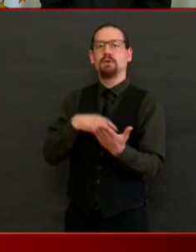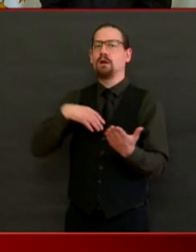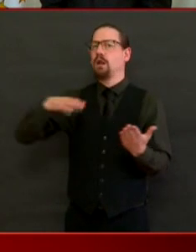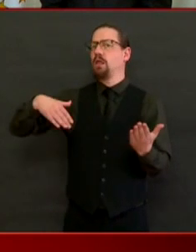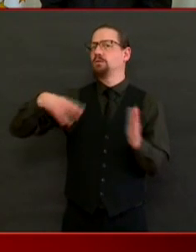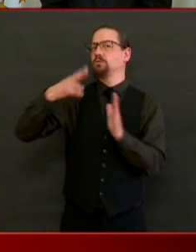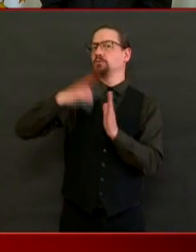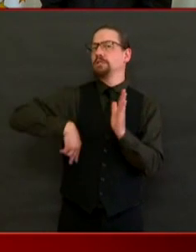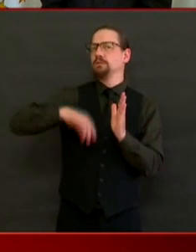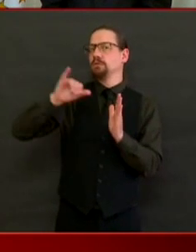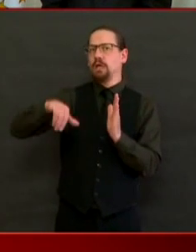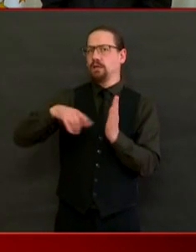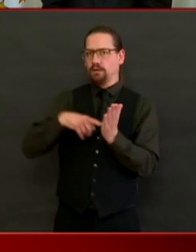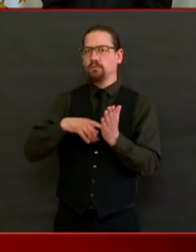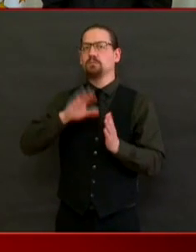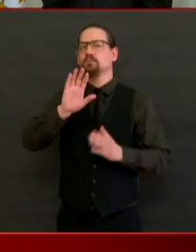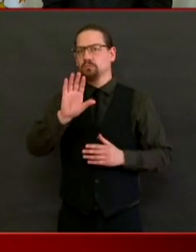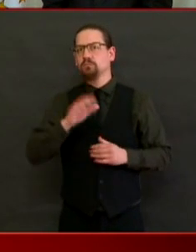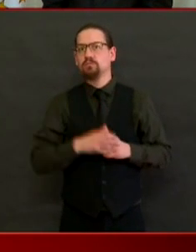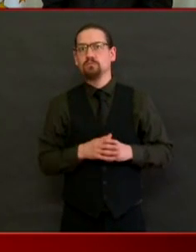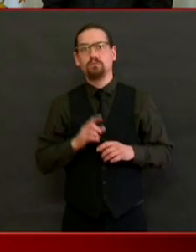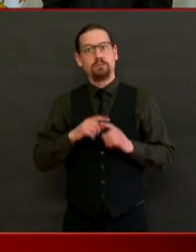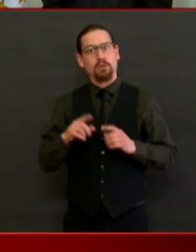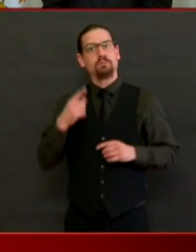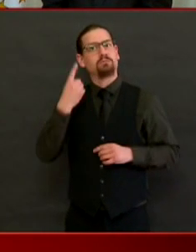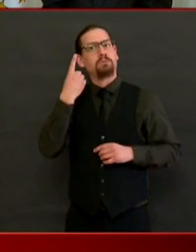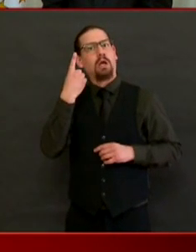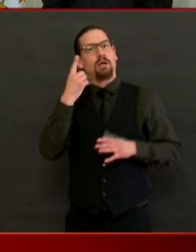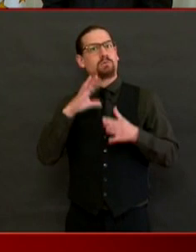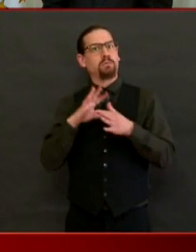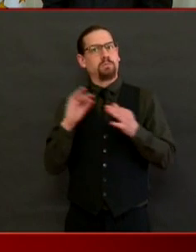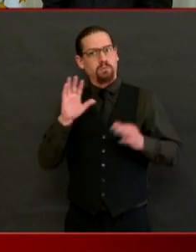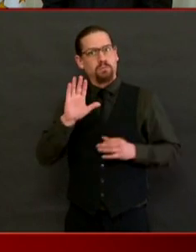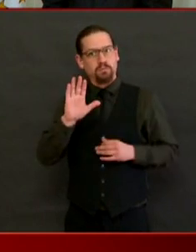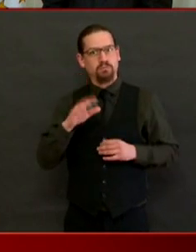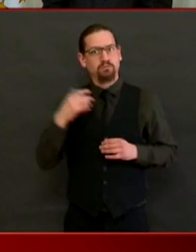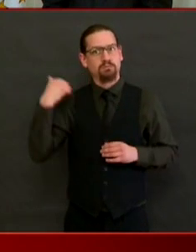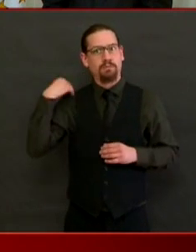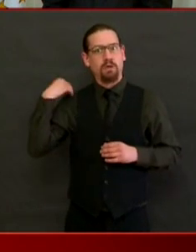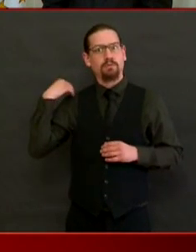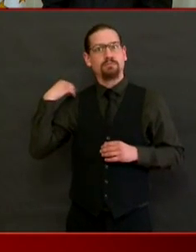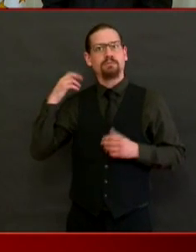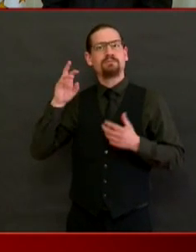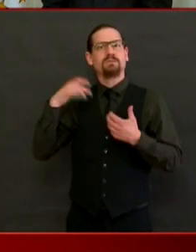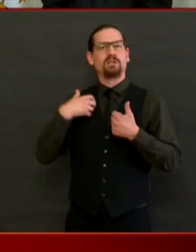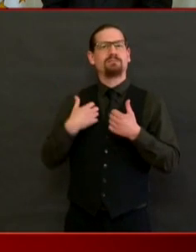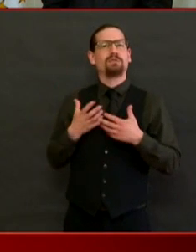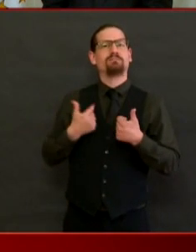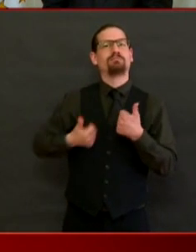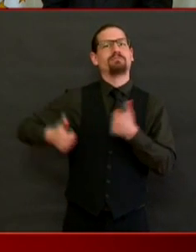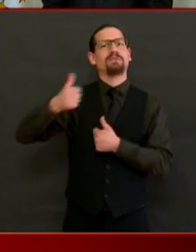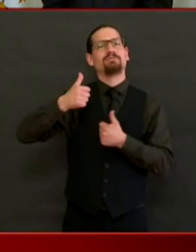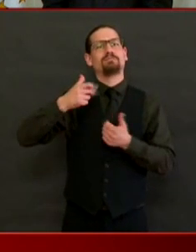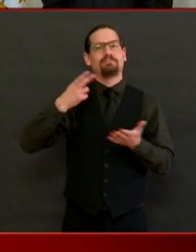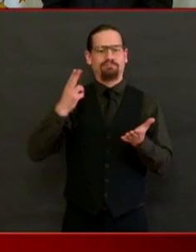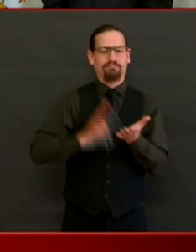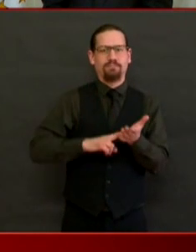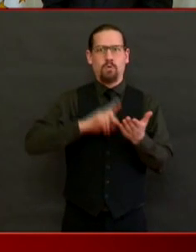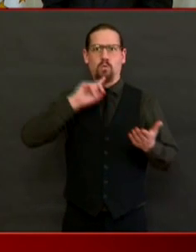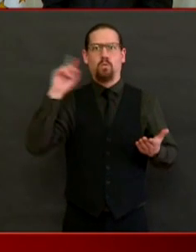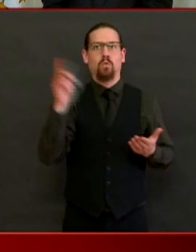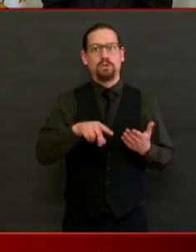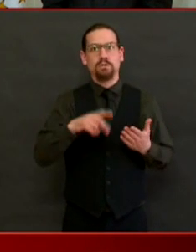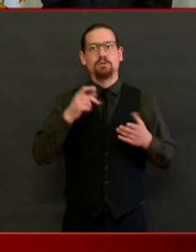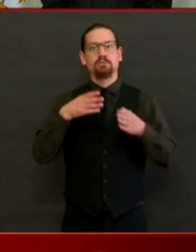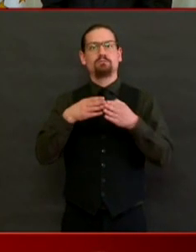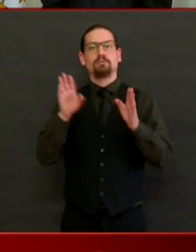have one of the first emergency orders I did, executive orders was to expand TDI to create a COVID